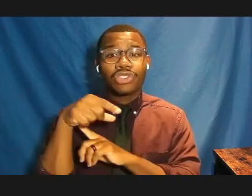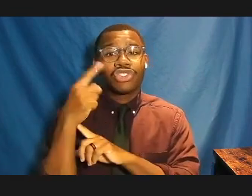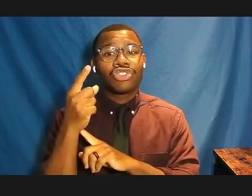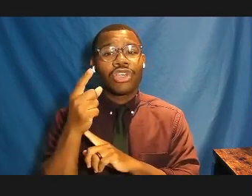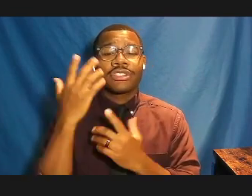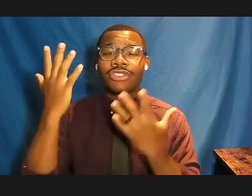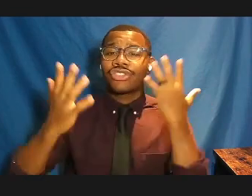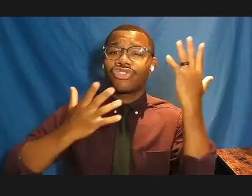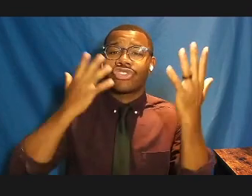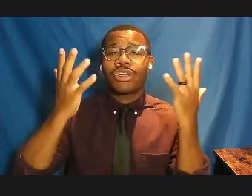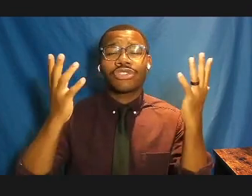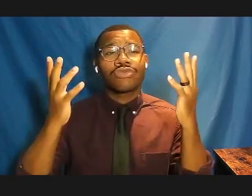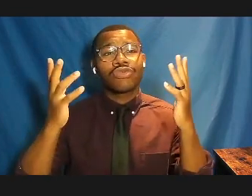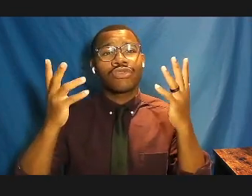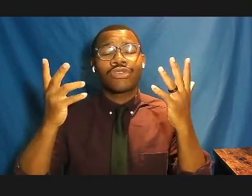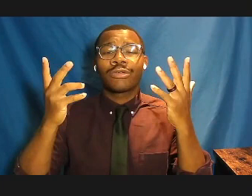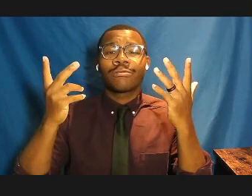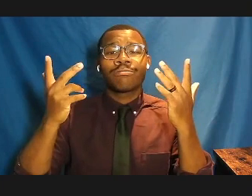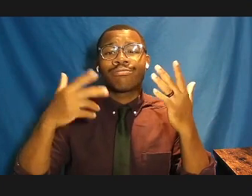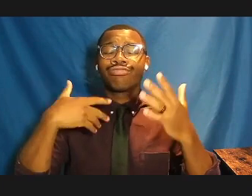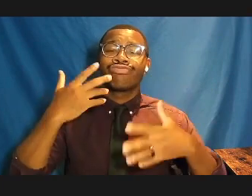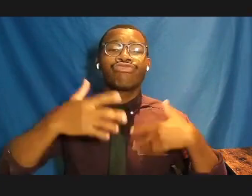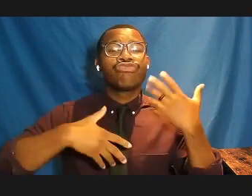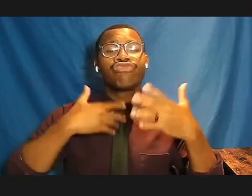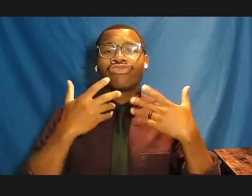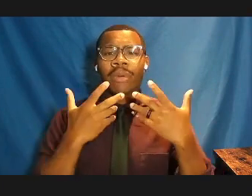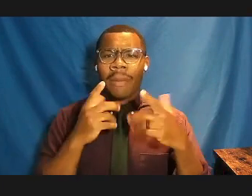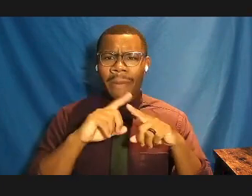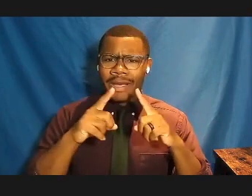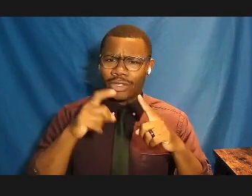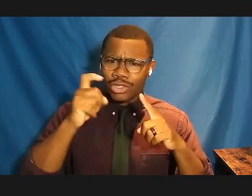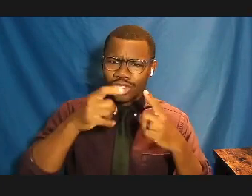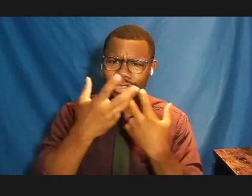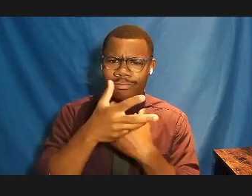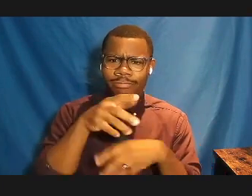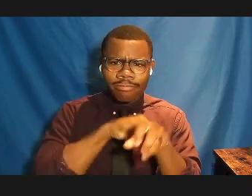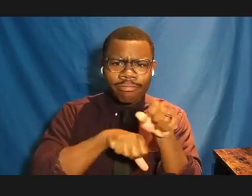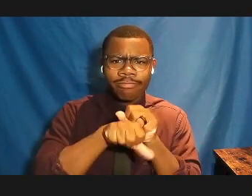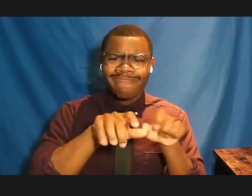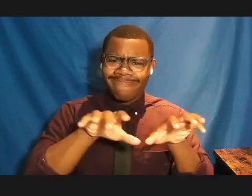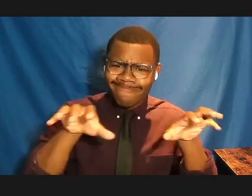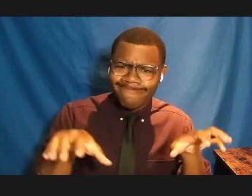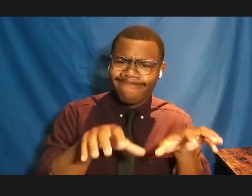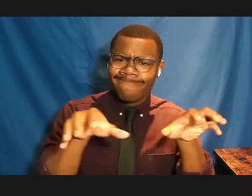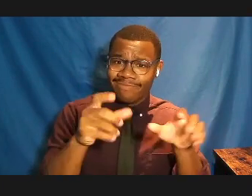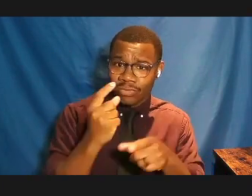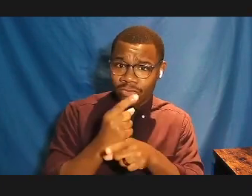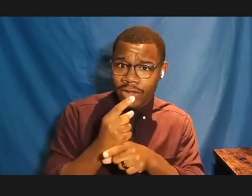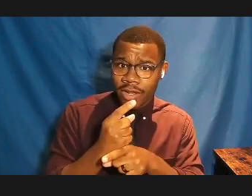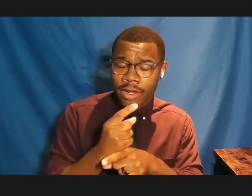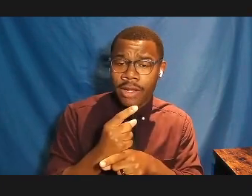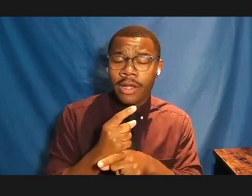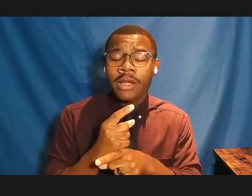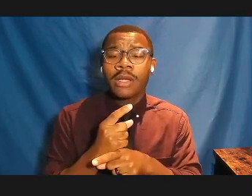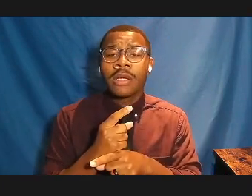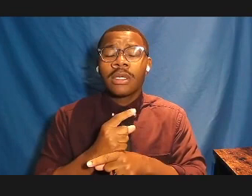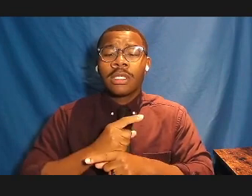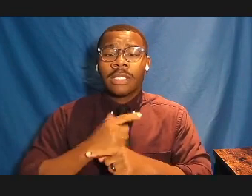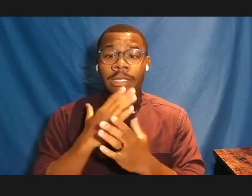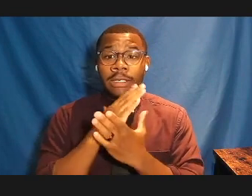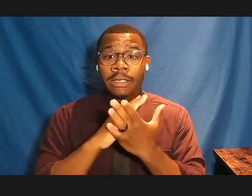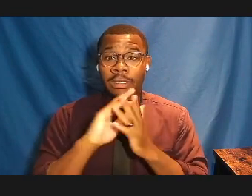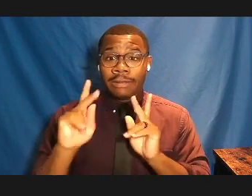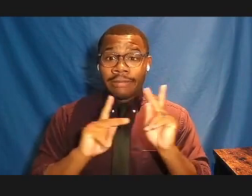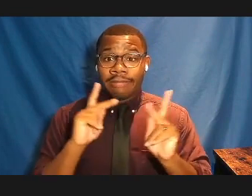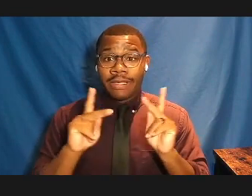and really understand what the implications are, as well as the fact that for some people, people, as you